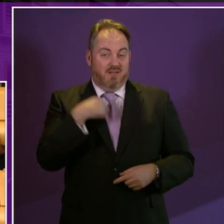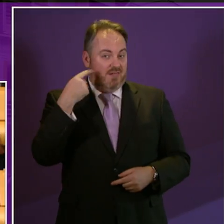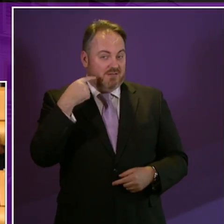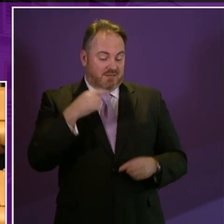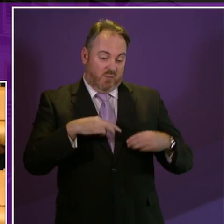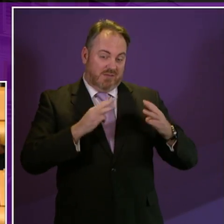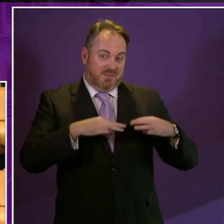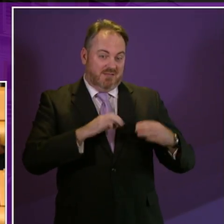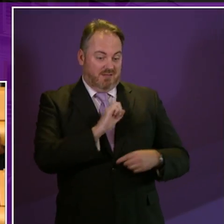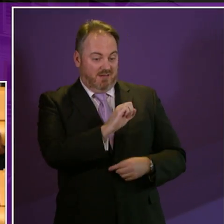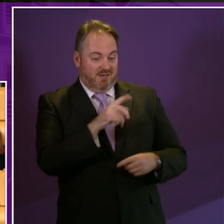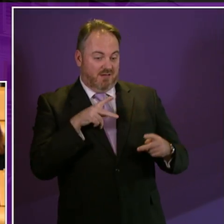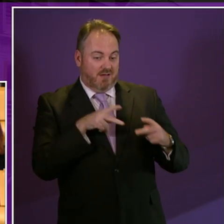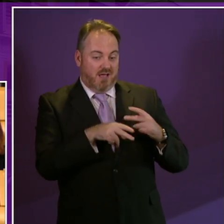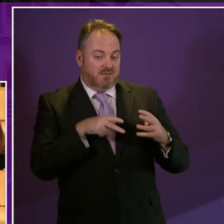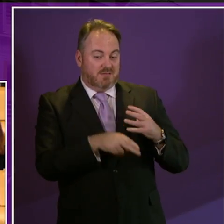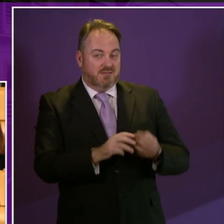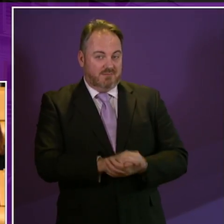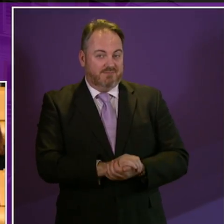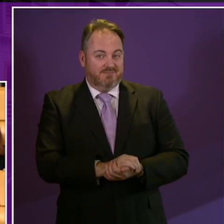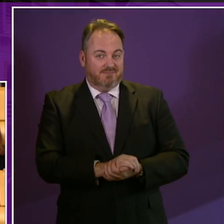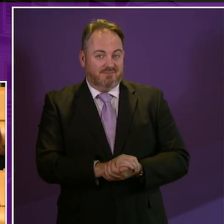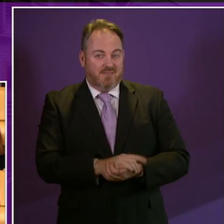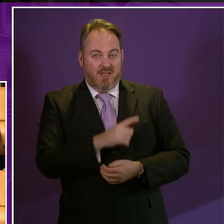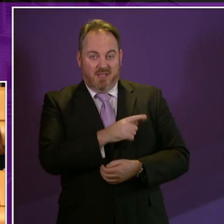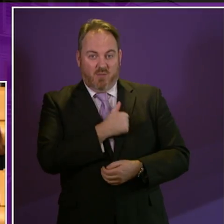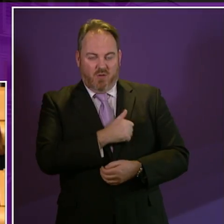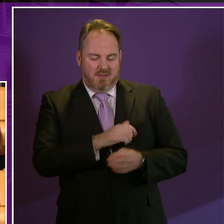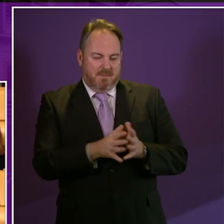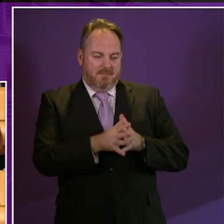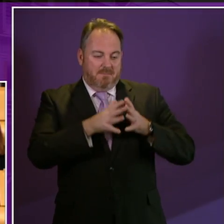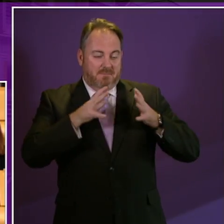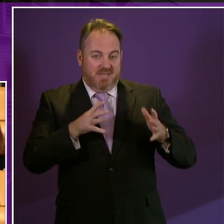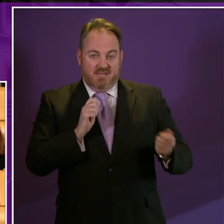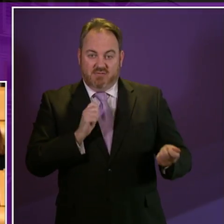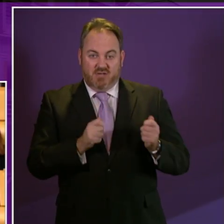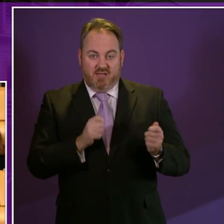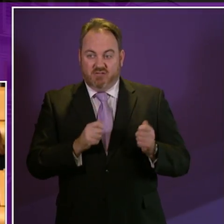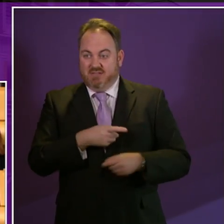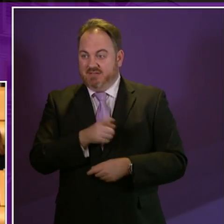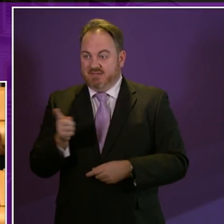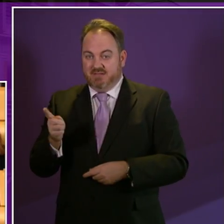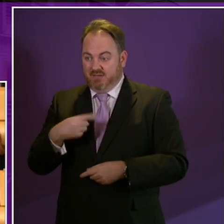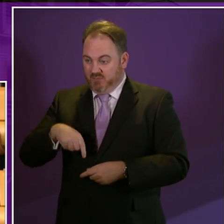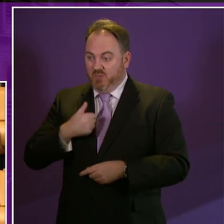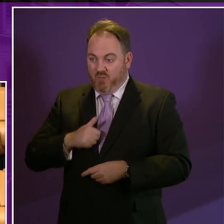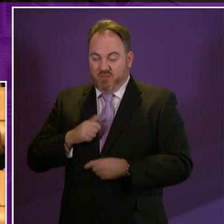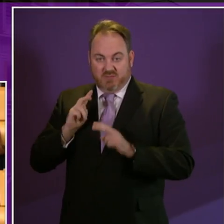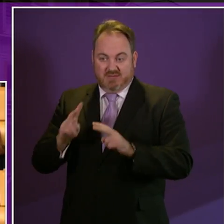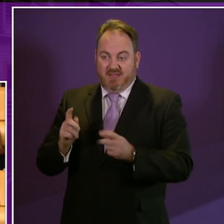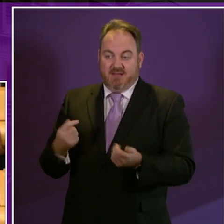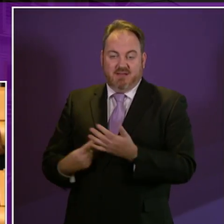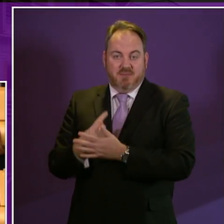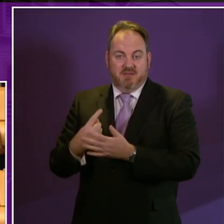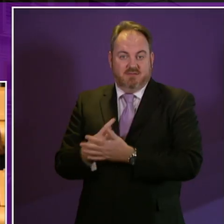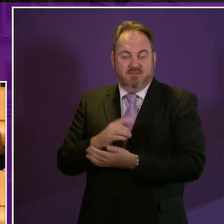they will rightly be looking for bold radical change and if the Scottish Government is willing to pursue the plan it has laid out to the